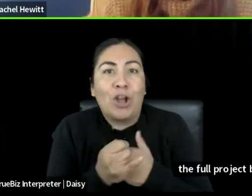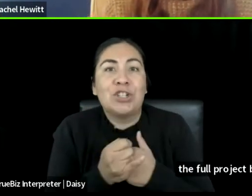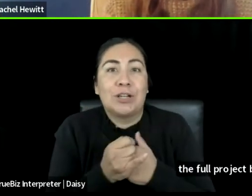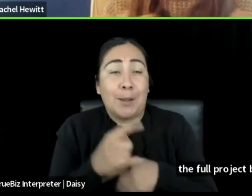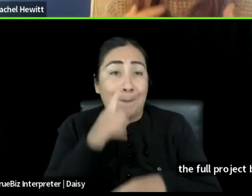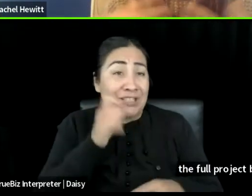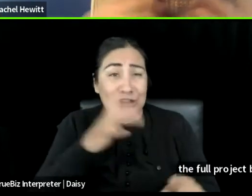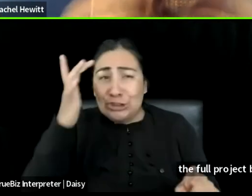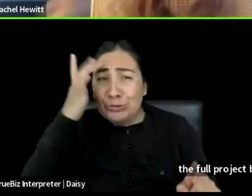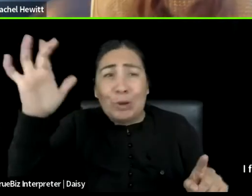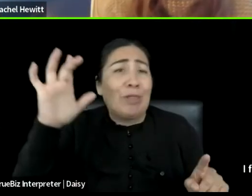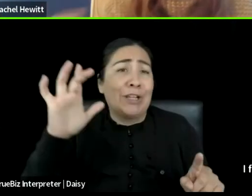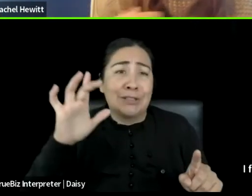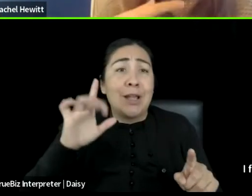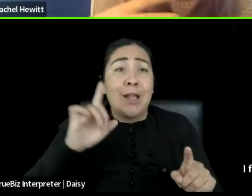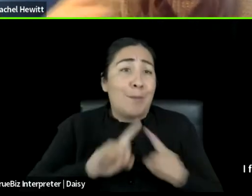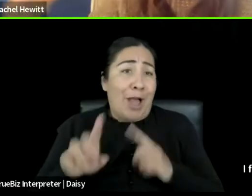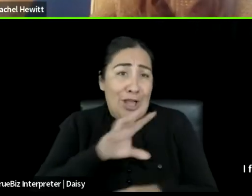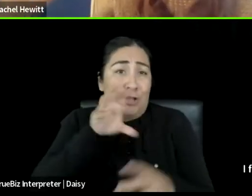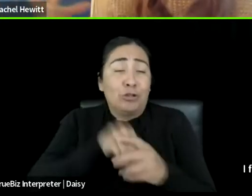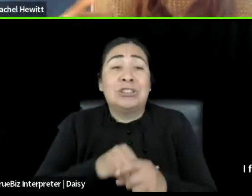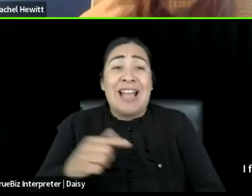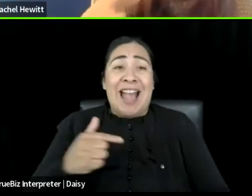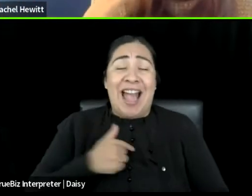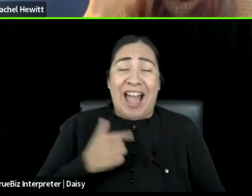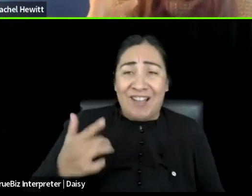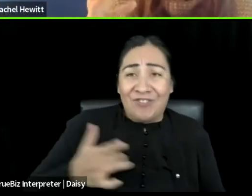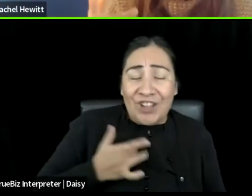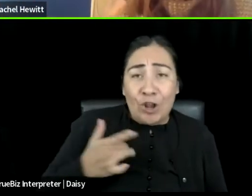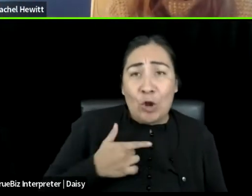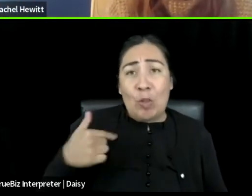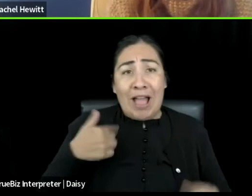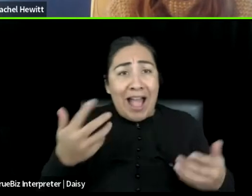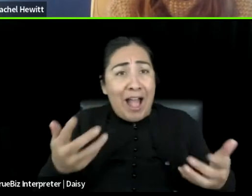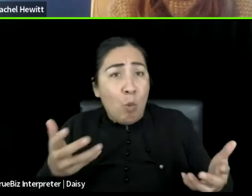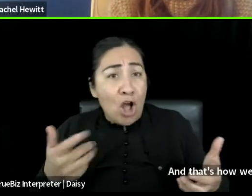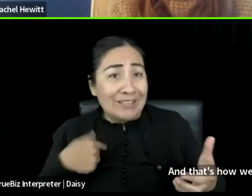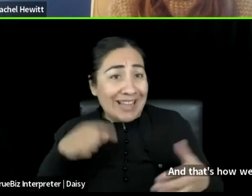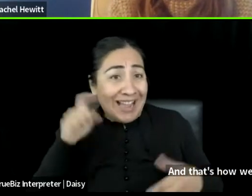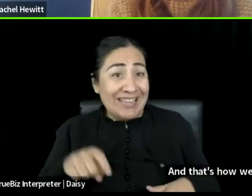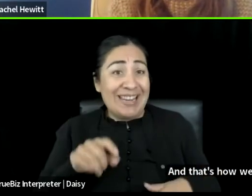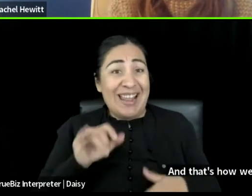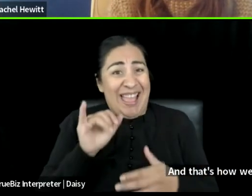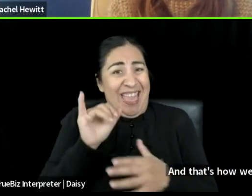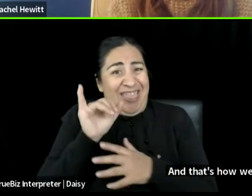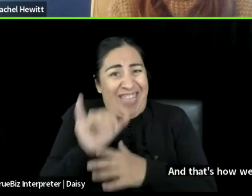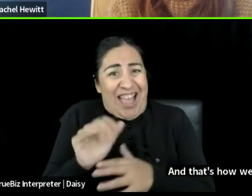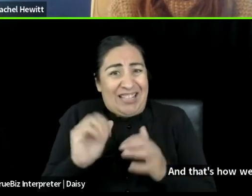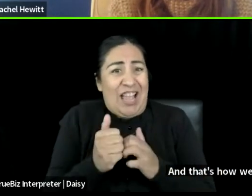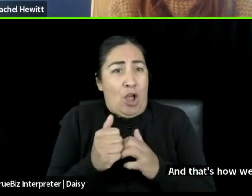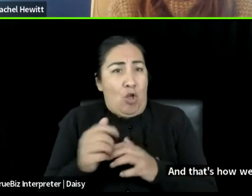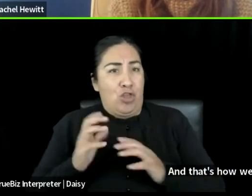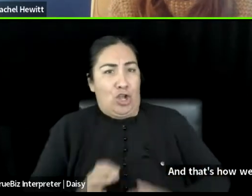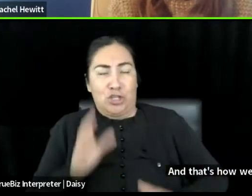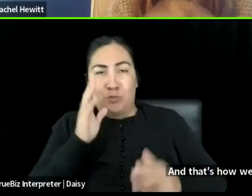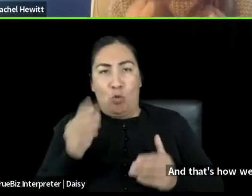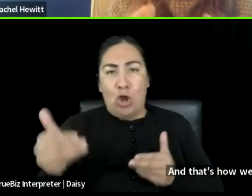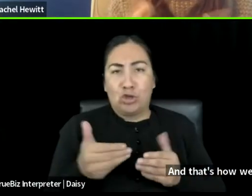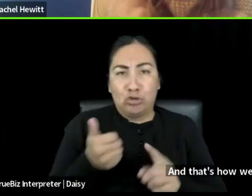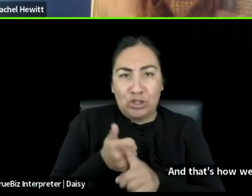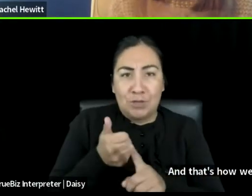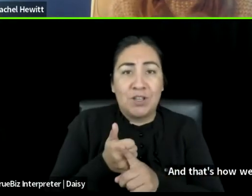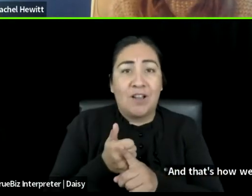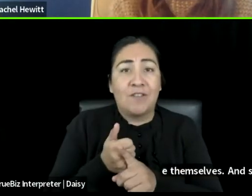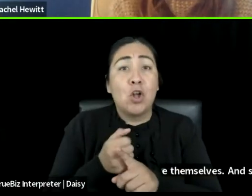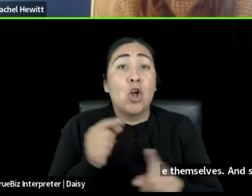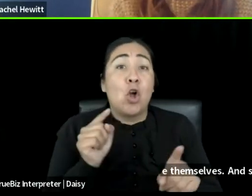and that's how we entered the, the cast will introduce themselves. And she also commented and it was a